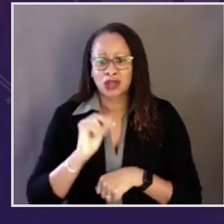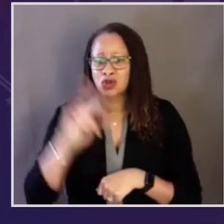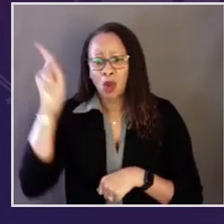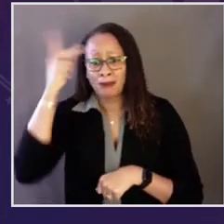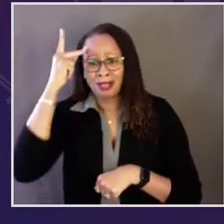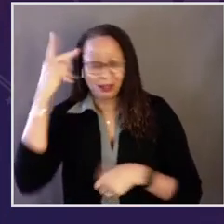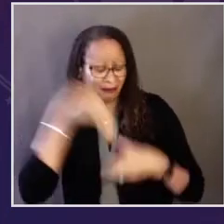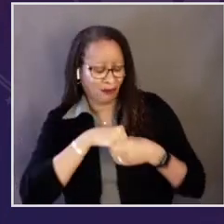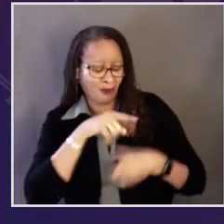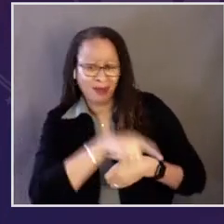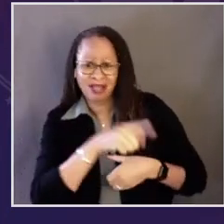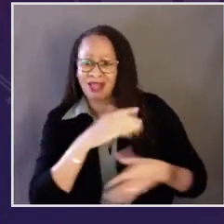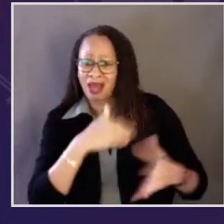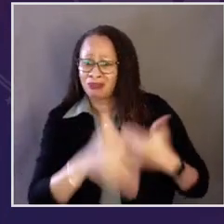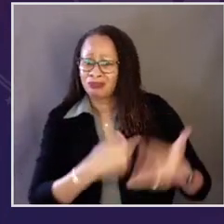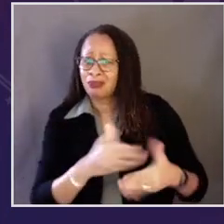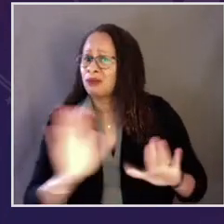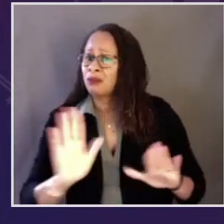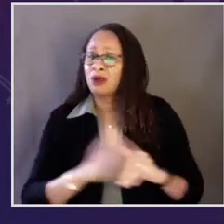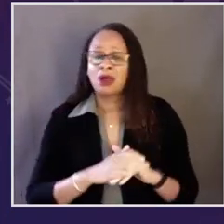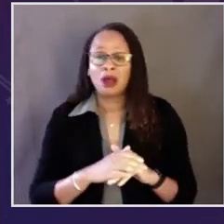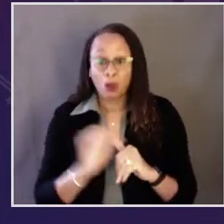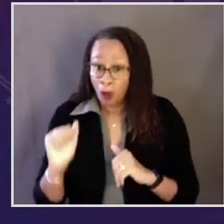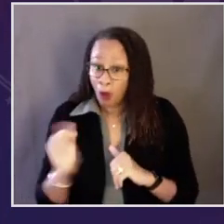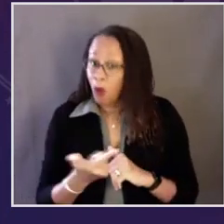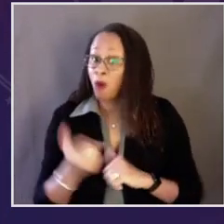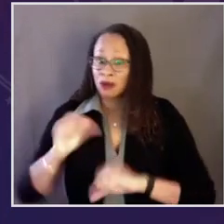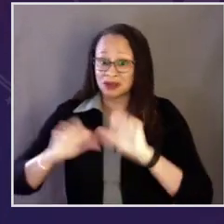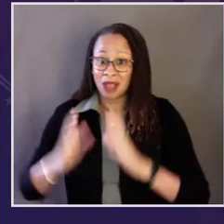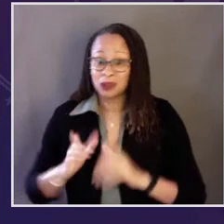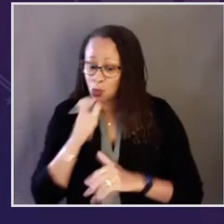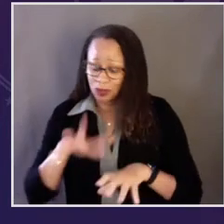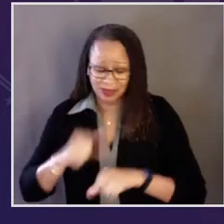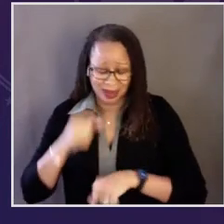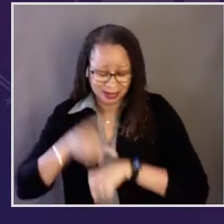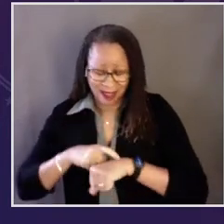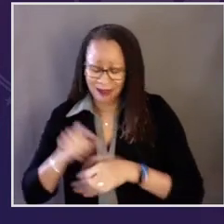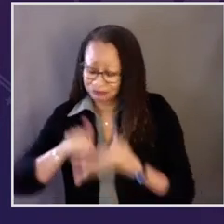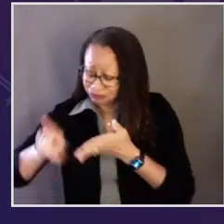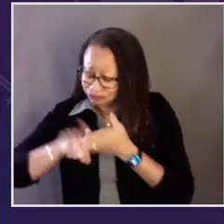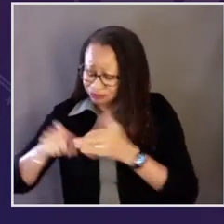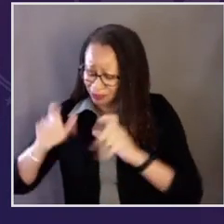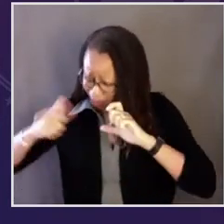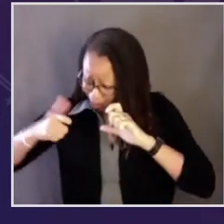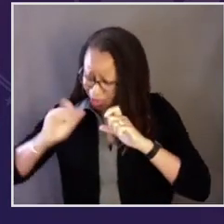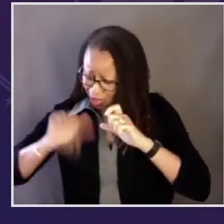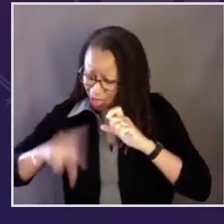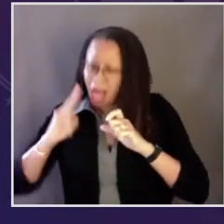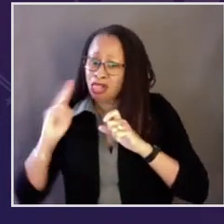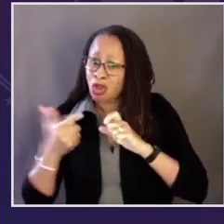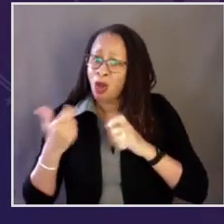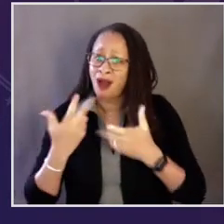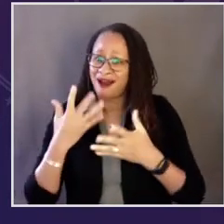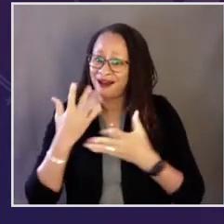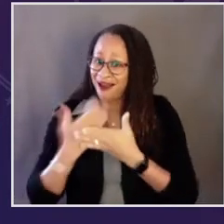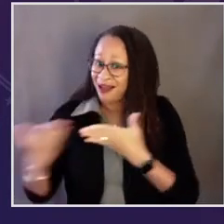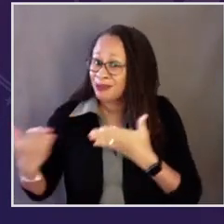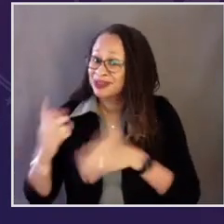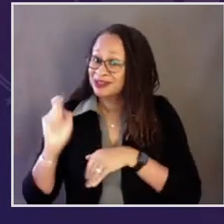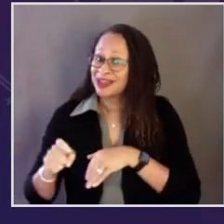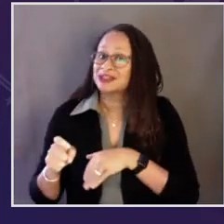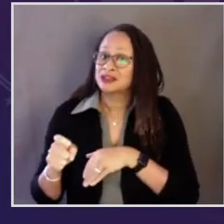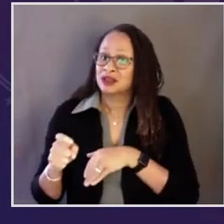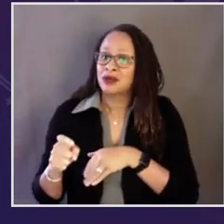you should have confidence in this. There is no political influence. These are first-rate scientists taking their